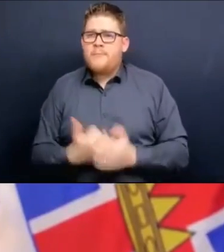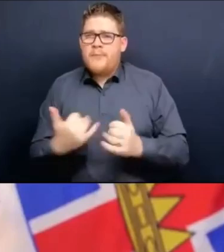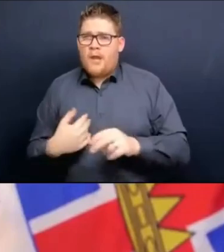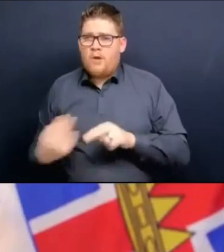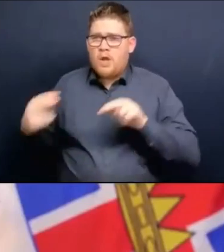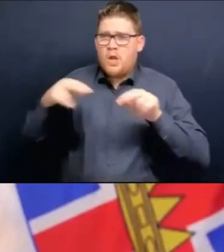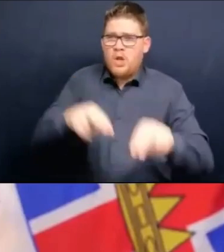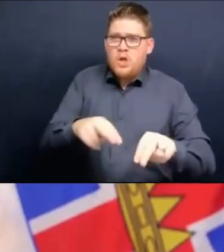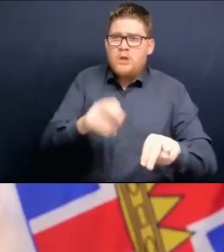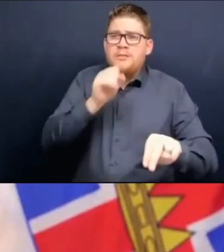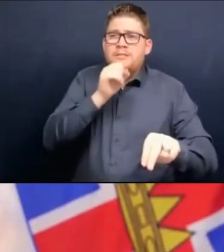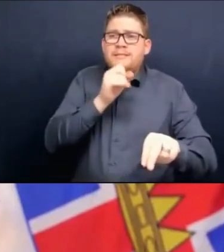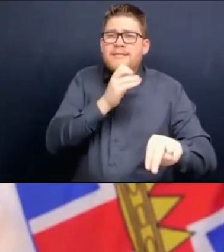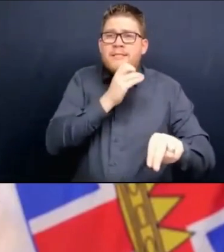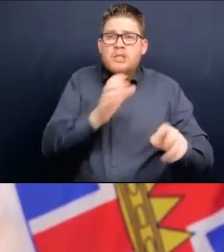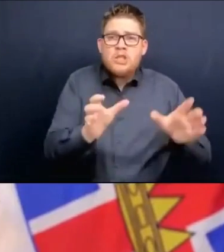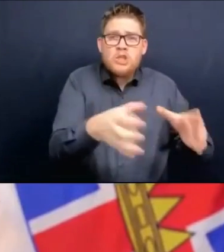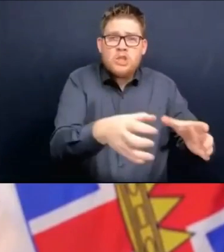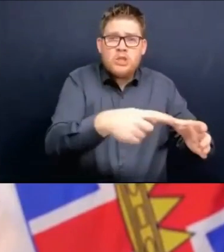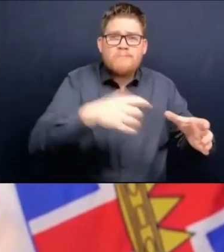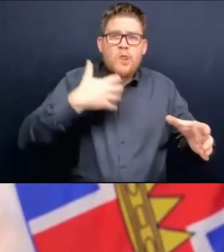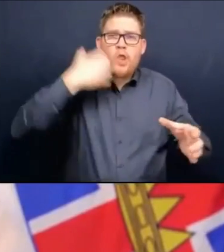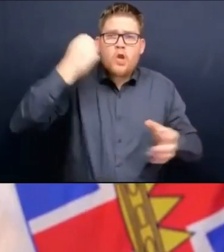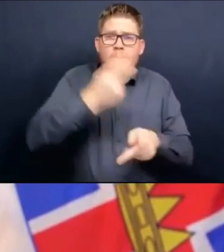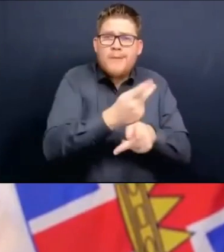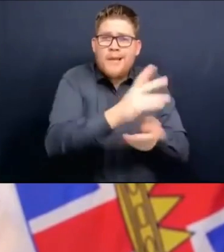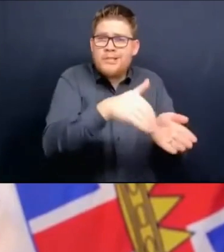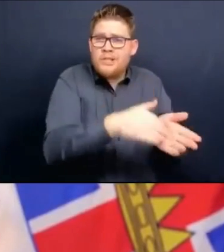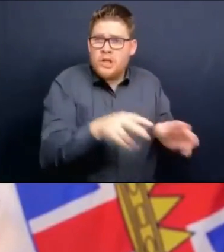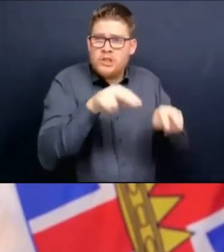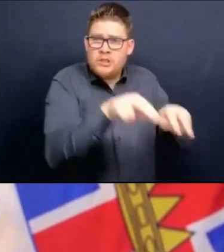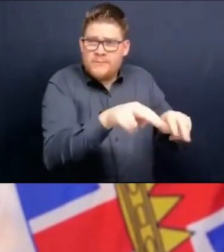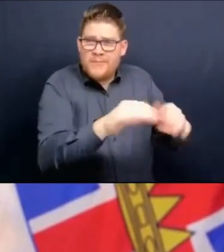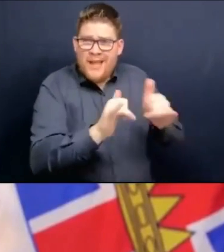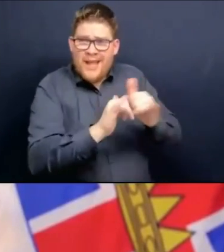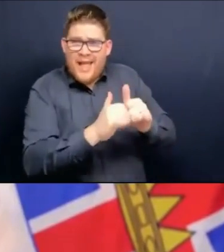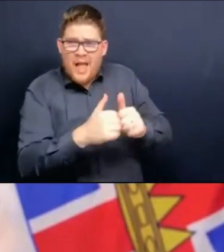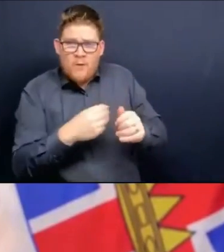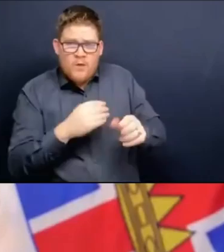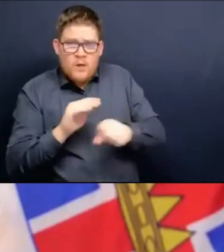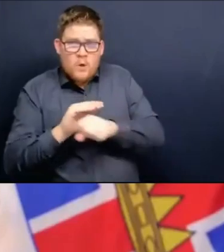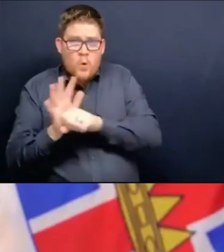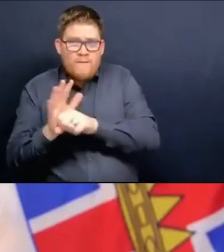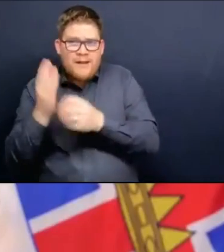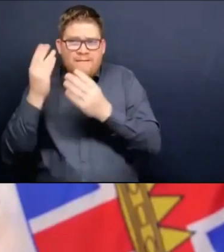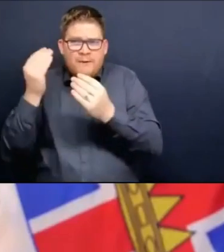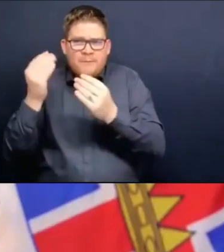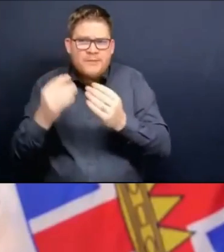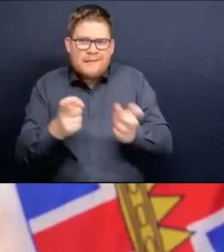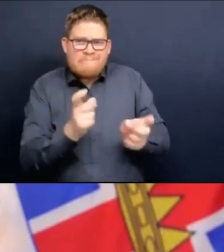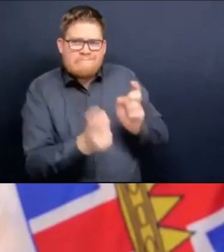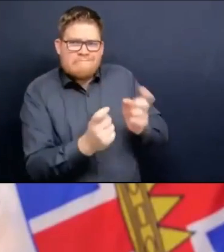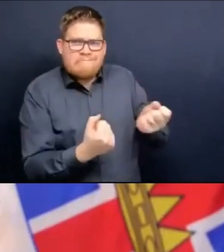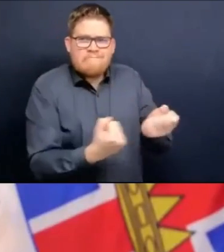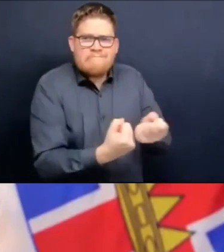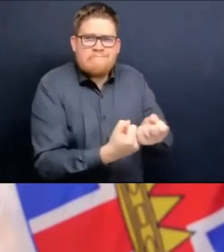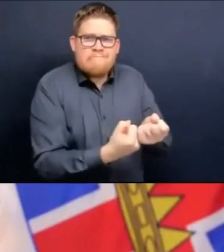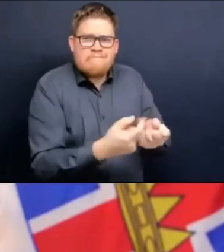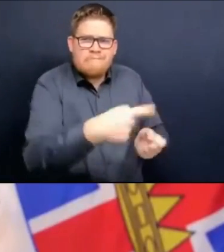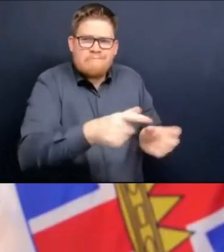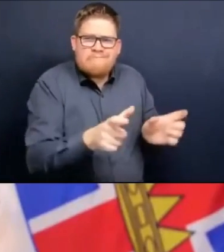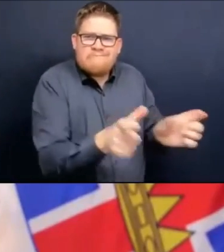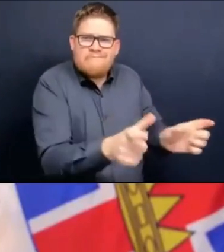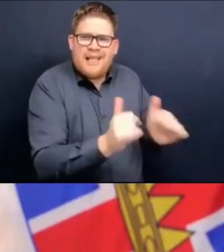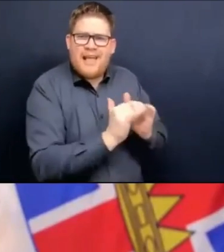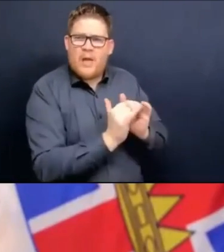take around other outbreaks in long-term care homes. And adjusting our communicable disease plans that we do for managing